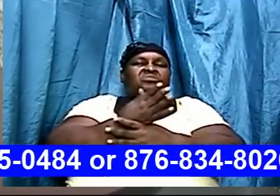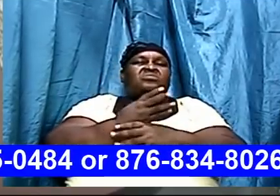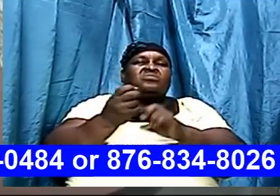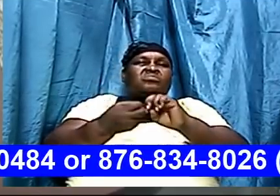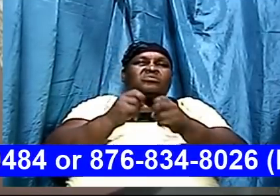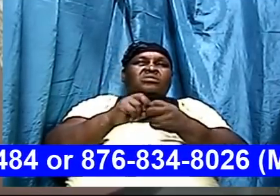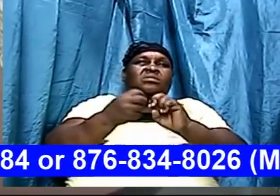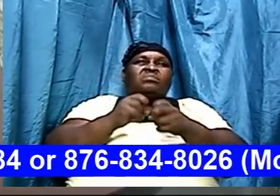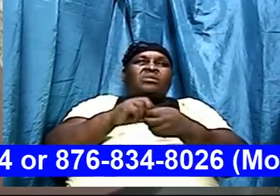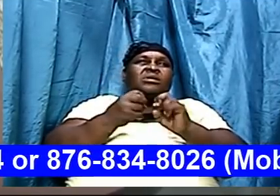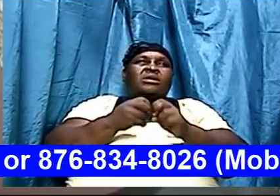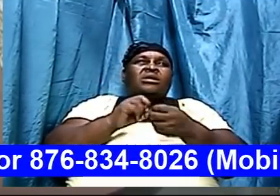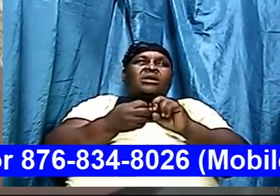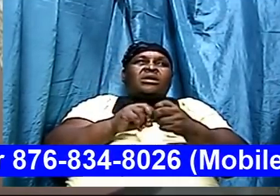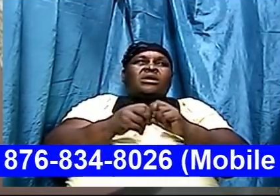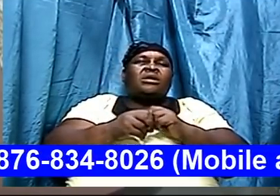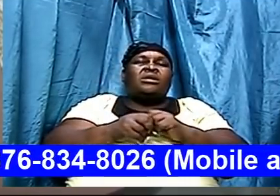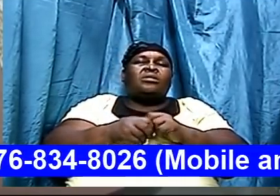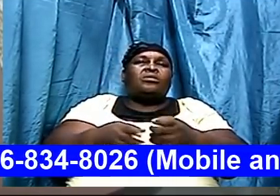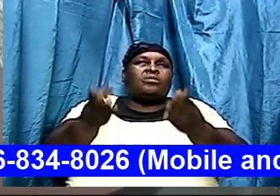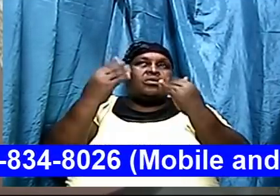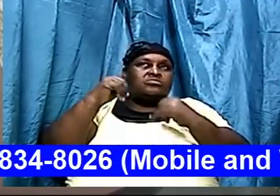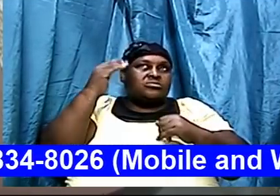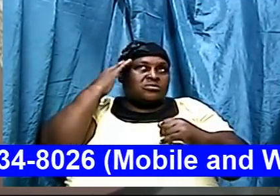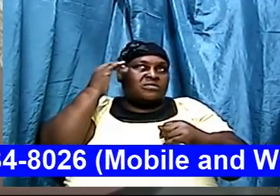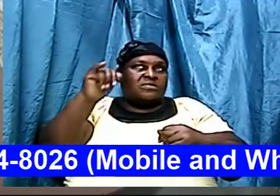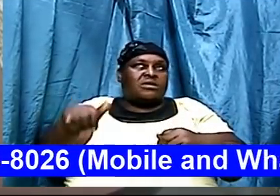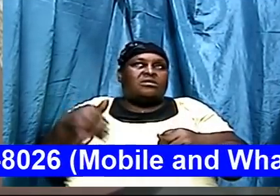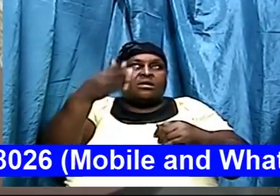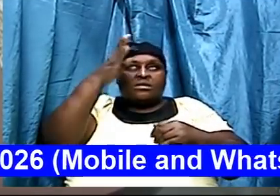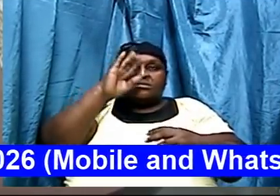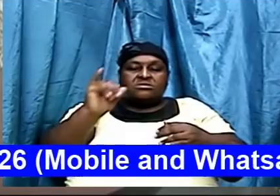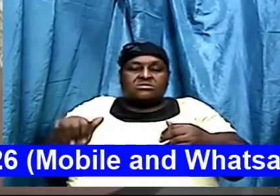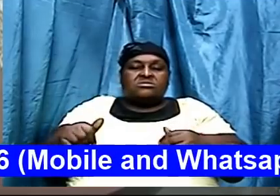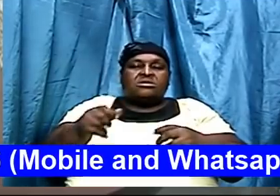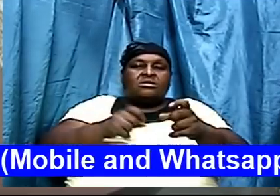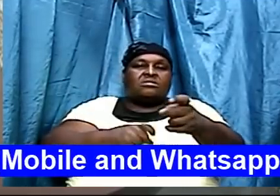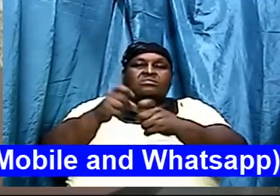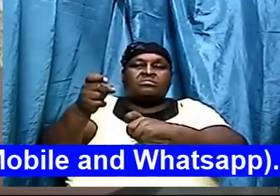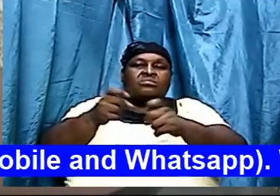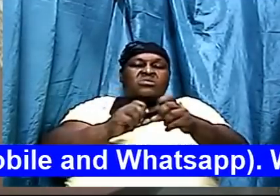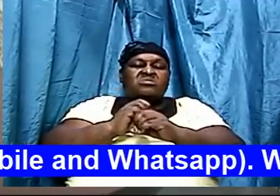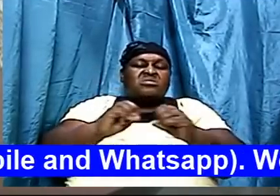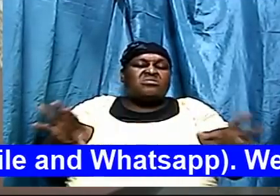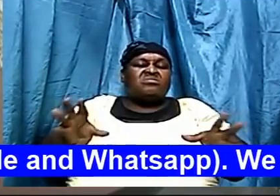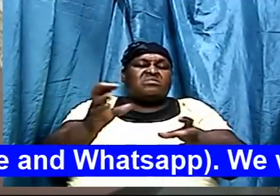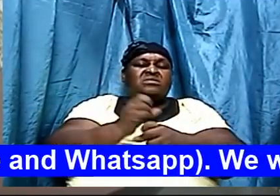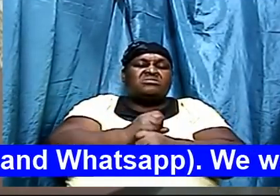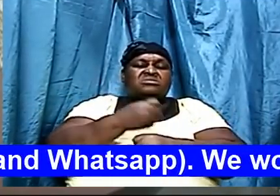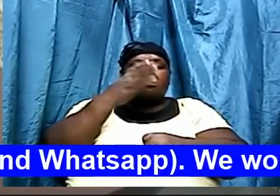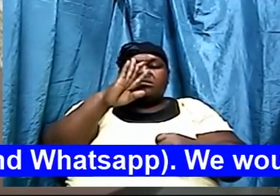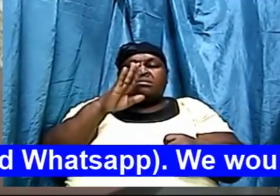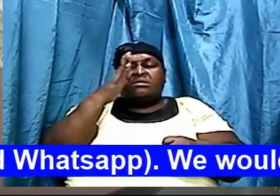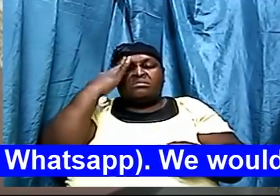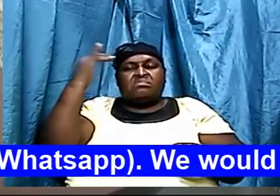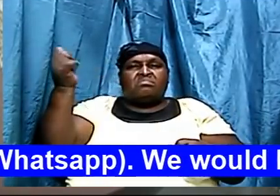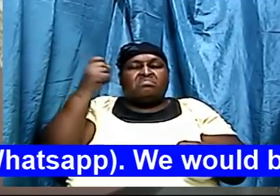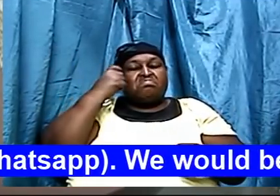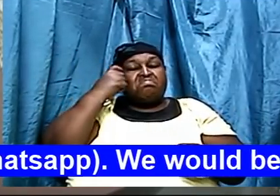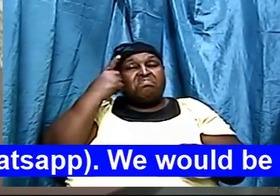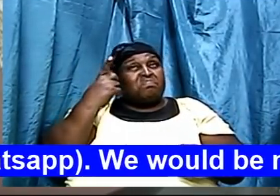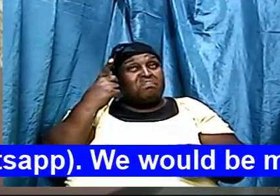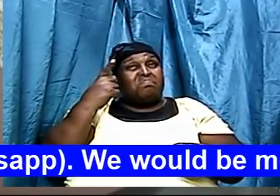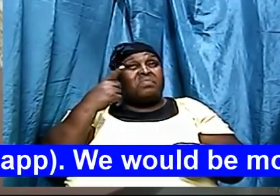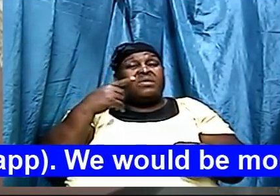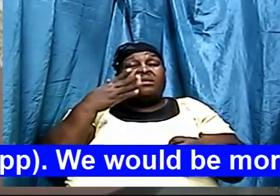right now will come to an acknowledgement that God is still in control and there's nothing that takes him by surprise thank